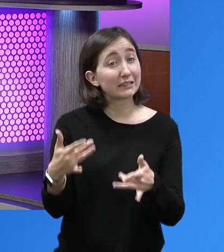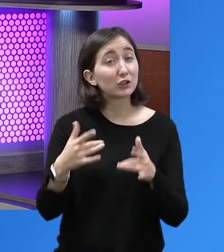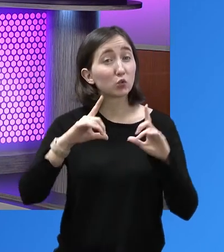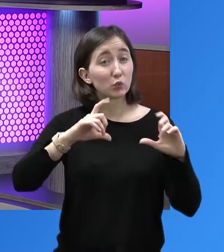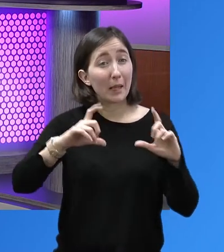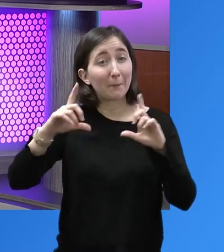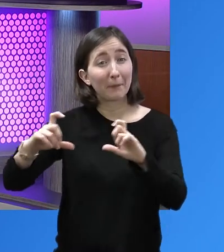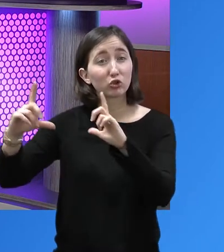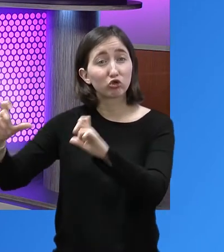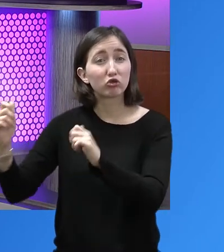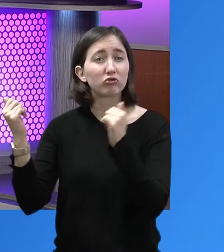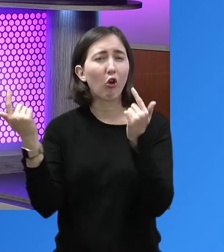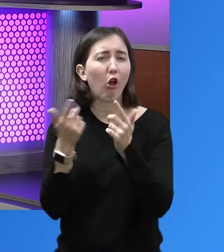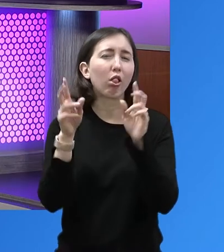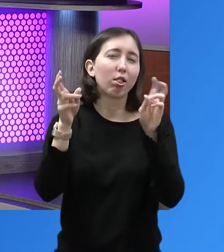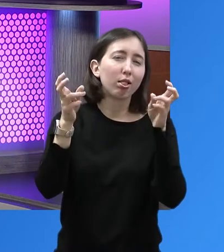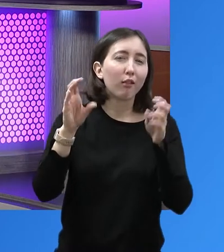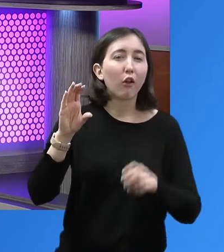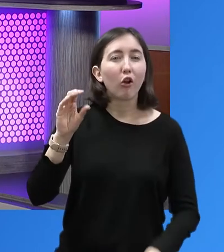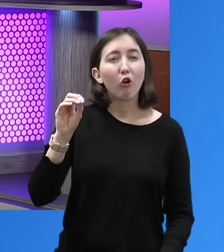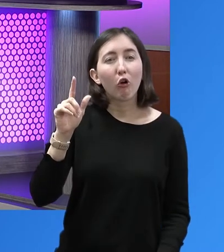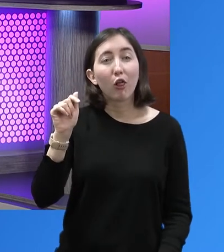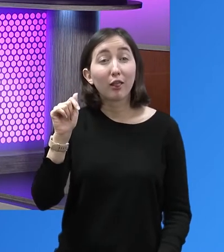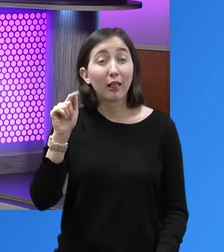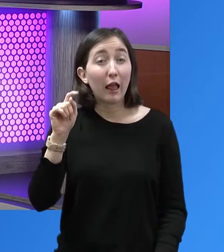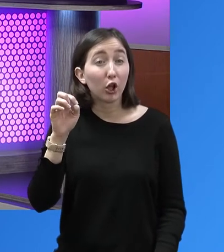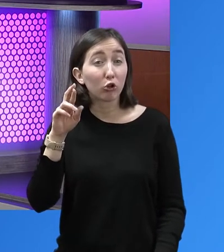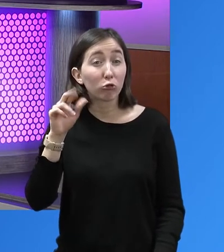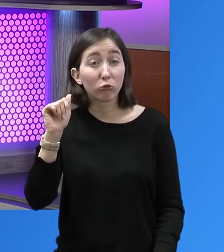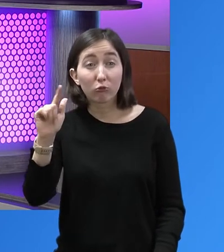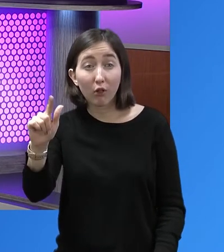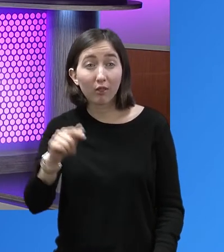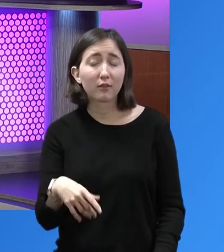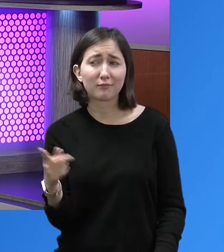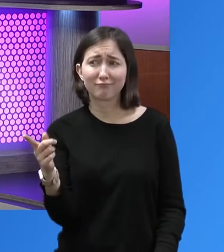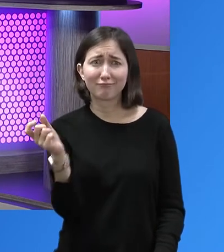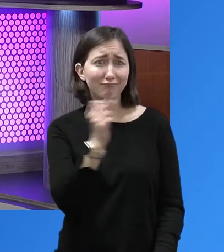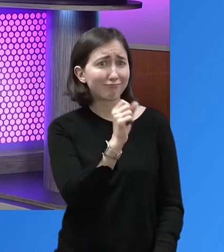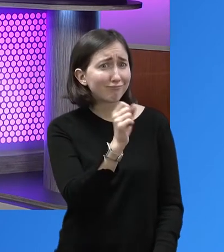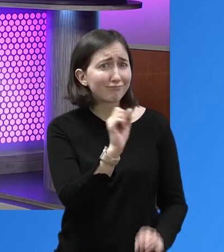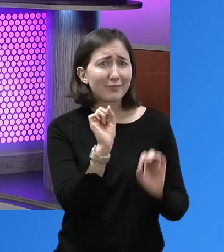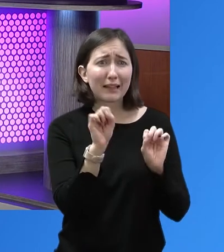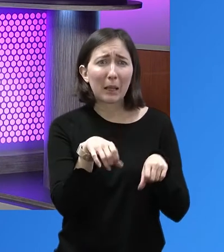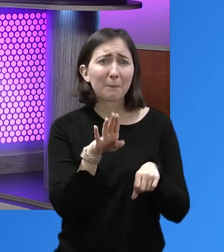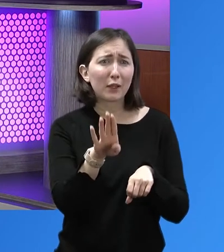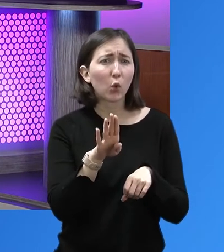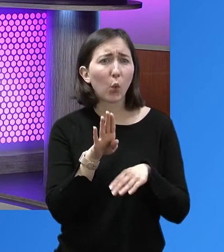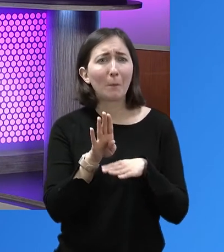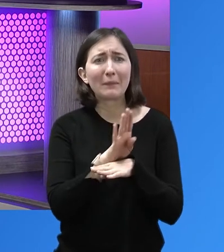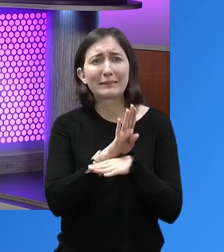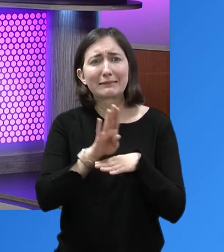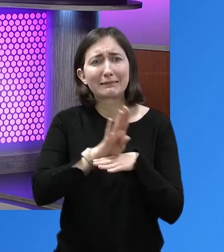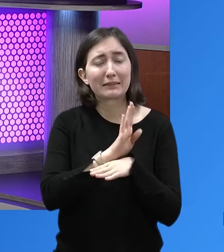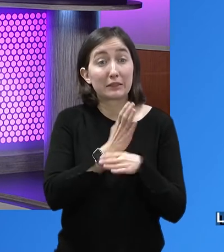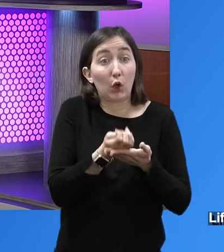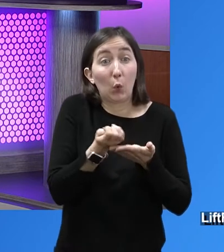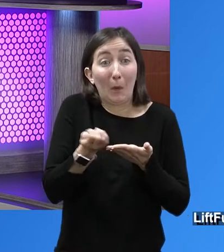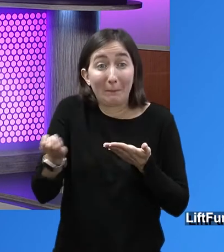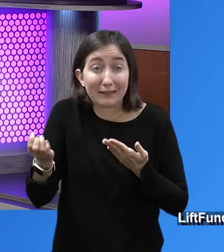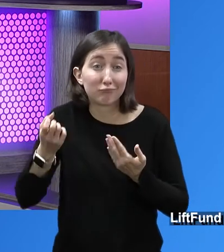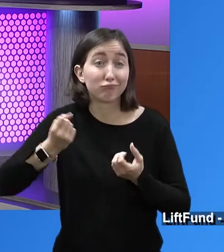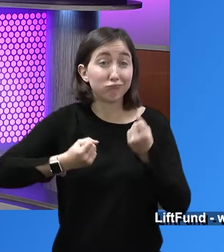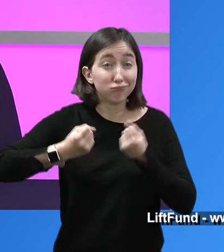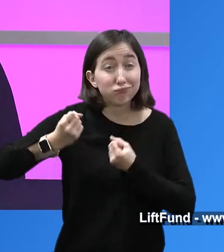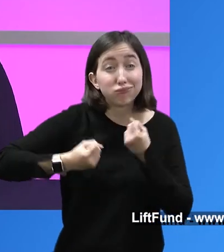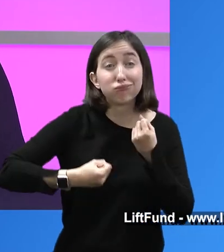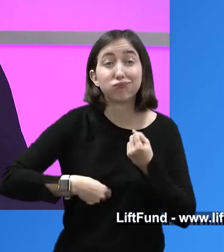pictures? Yes, yes. Of all our, the collateral, right? People that may have some, give us some example, and then I want to finish the story. But collateral could be other things too, not